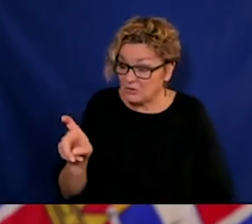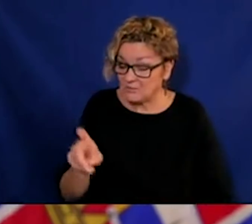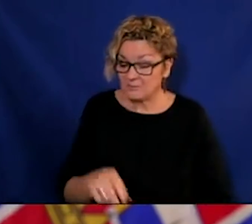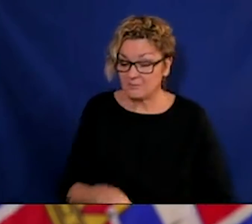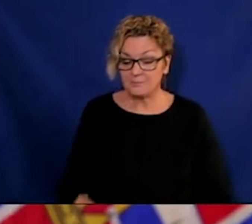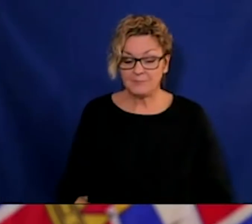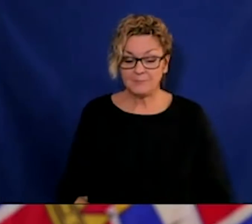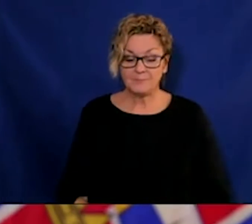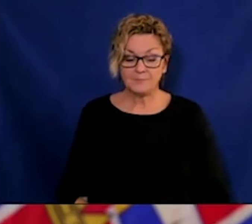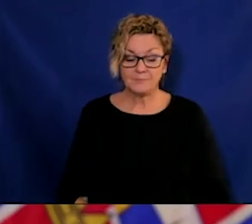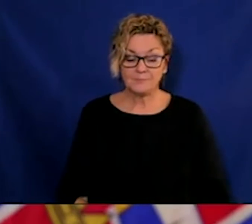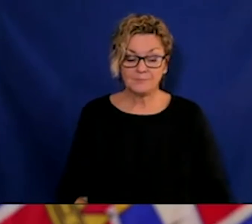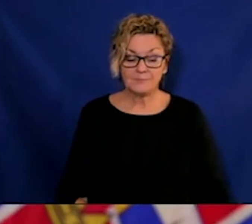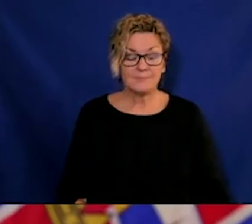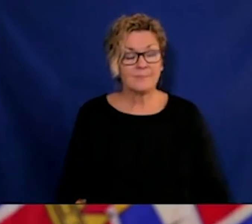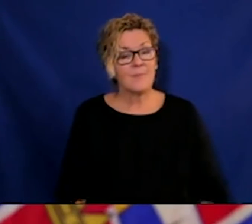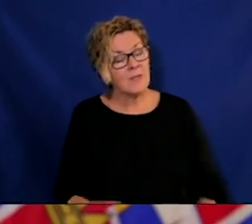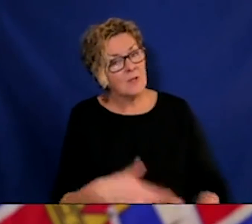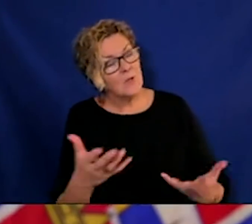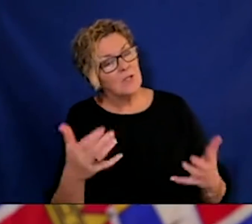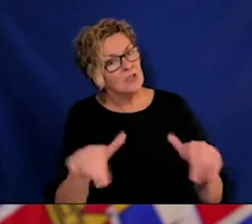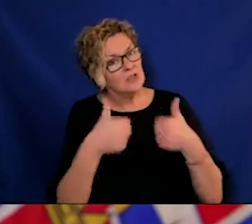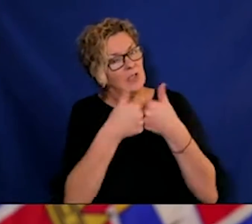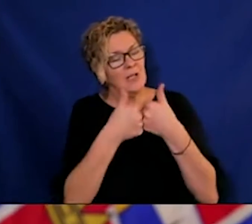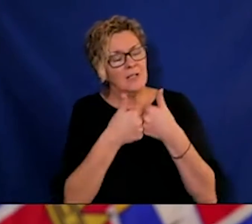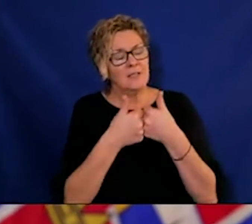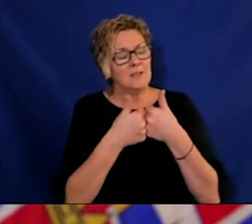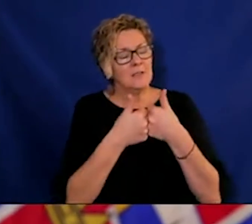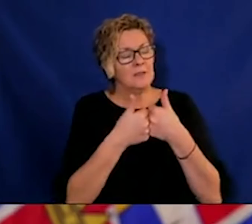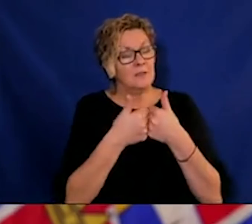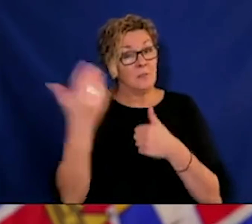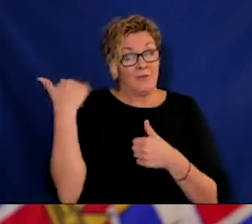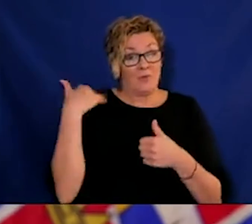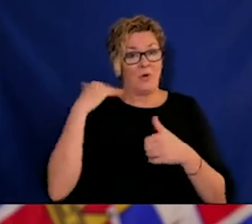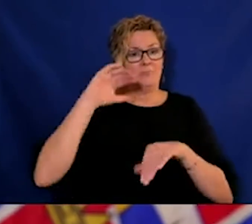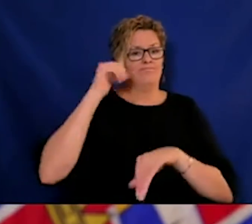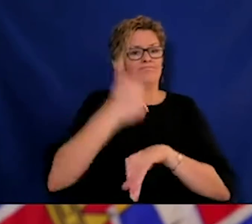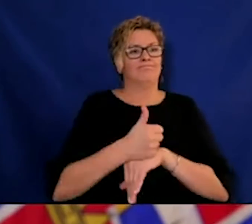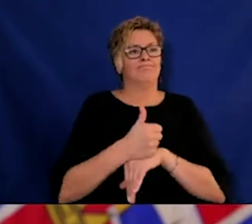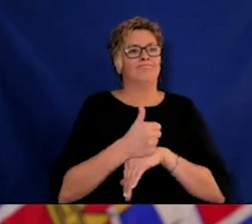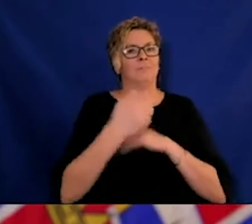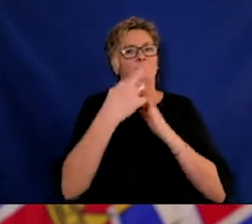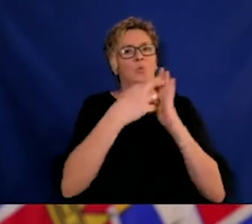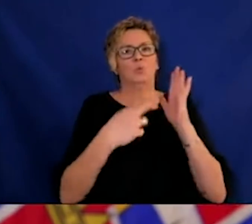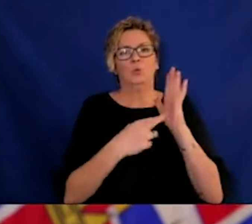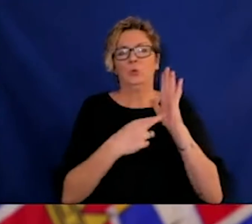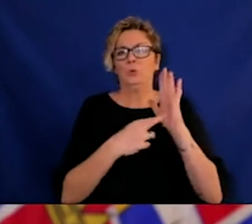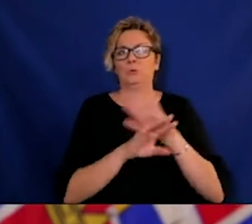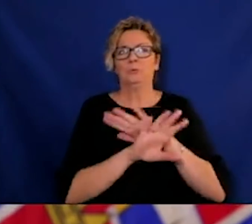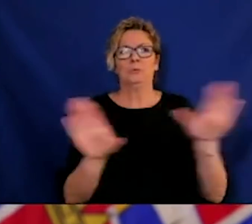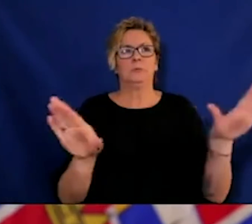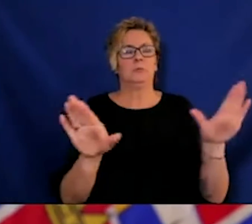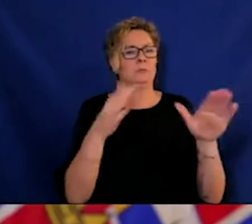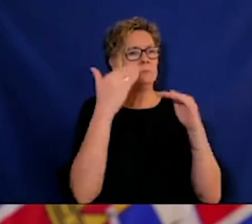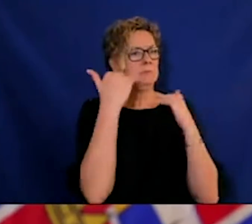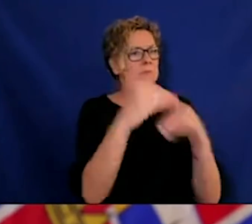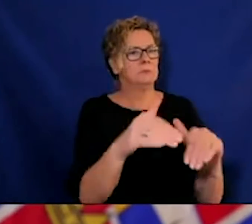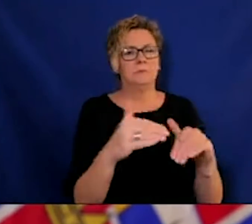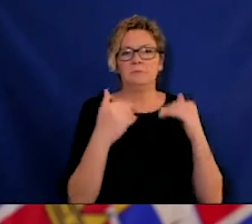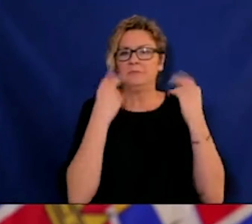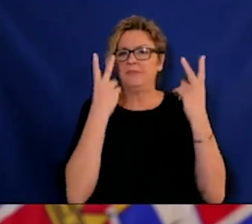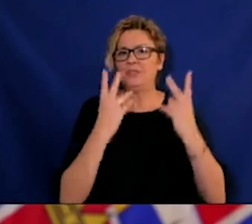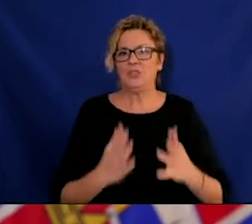We've restricted visitors in long-term care, as you know, because of the devastation, and we only have to look at this weekend